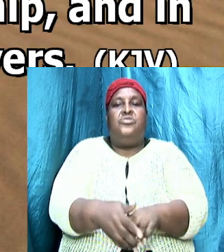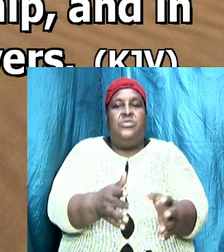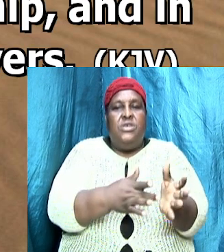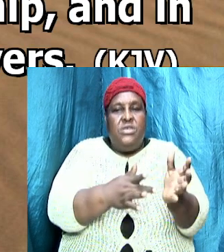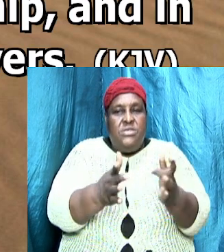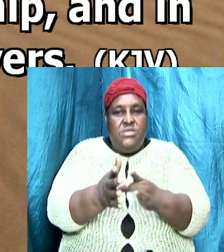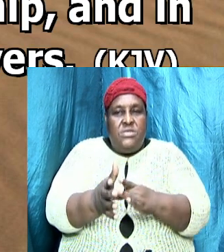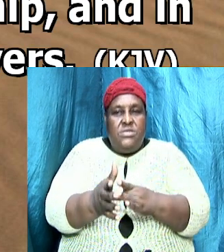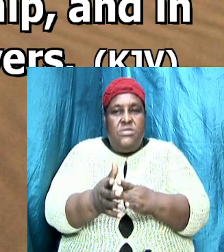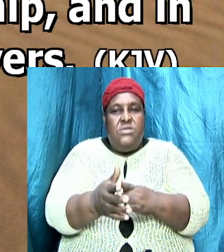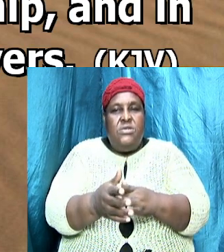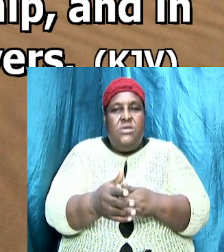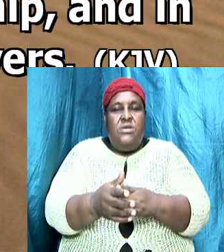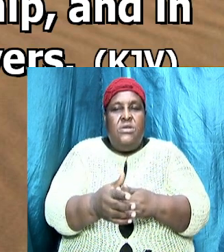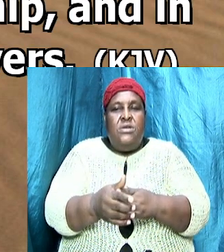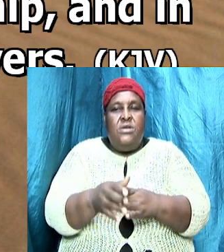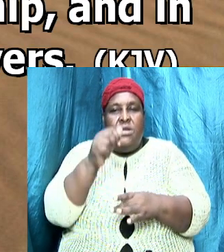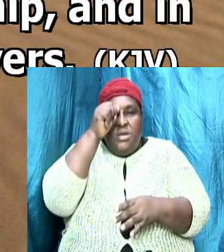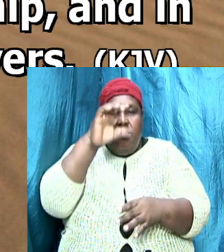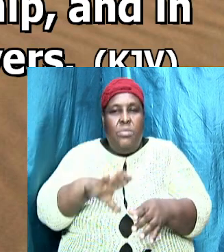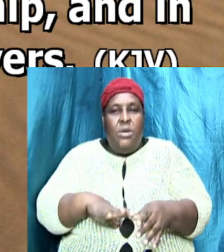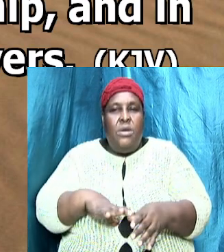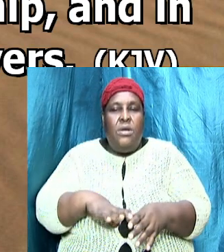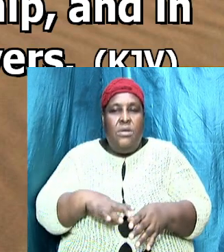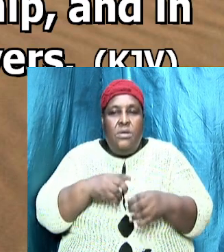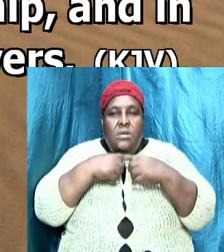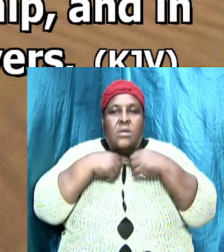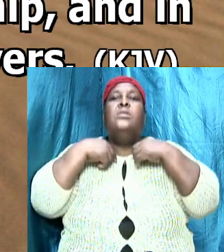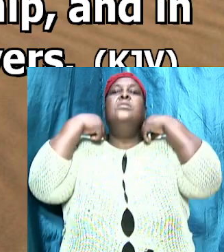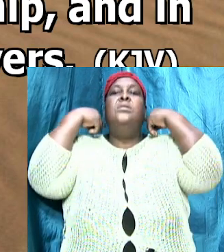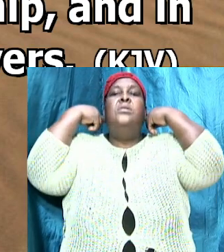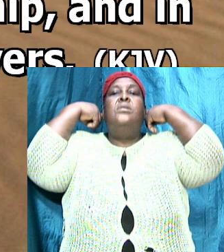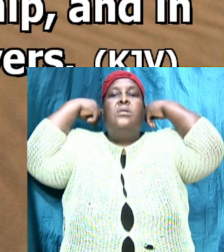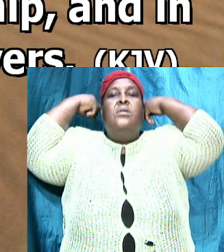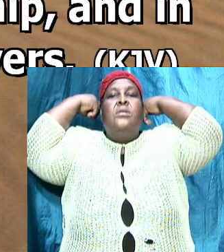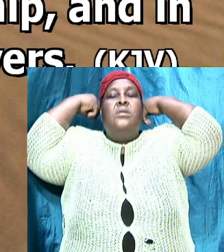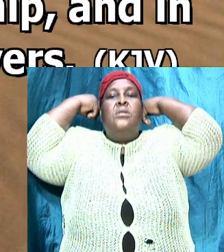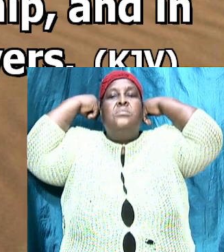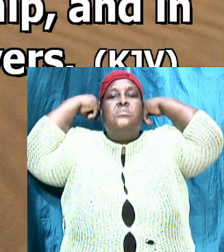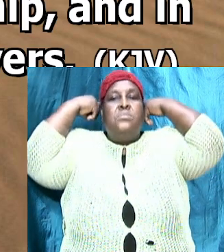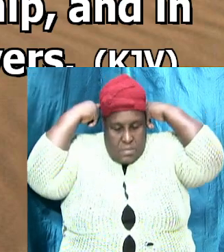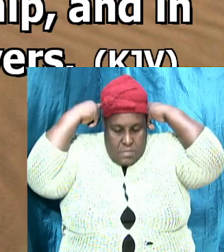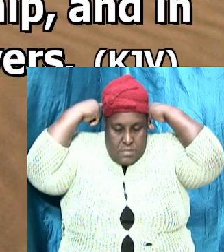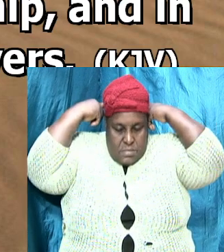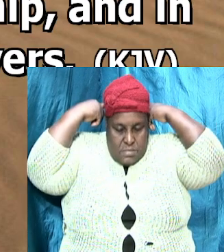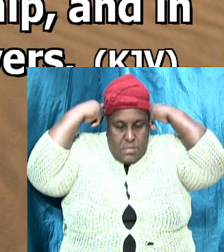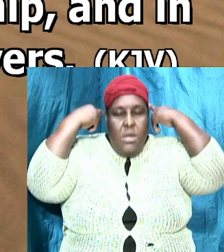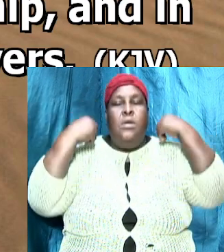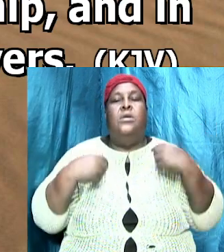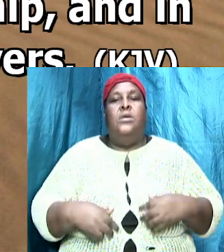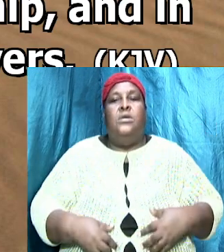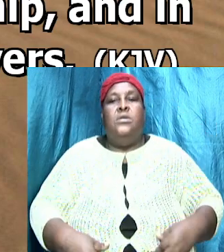an opening and you know they cast Lot and Matthias I think was